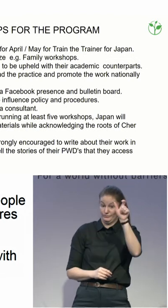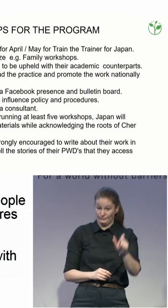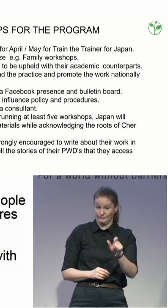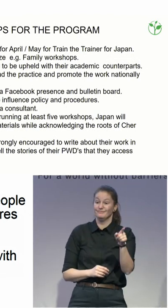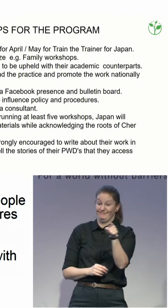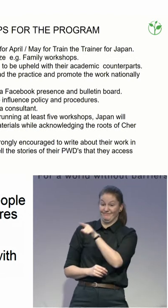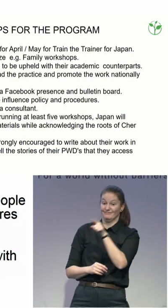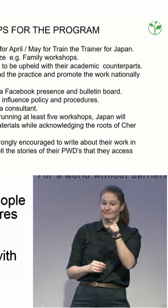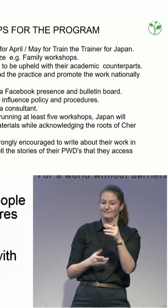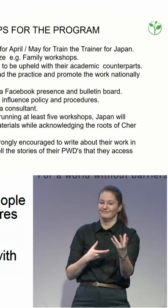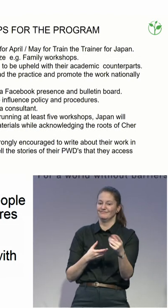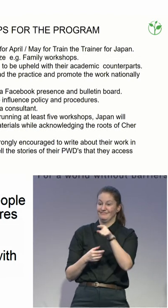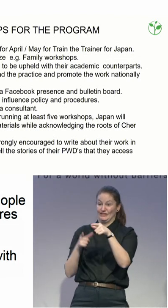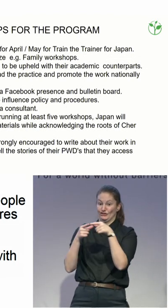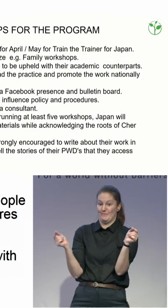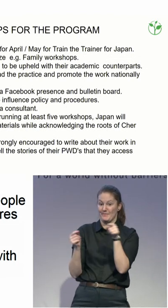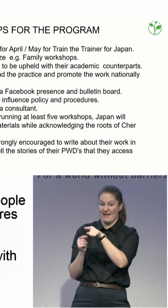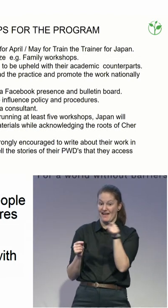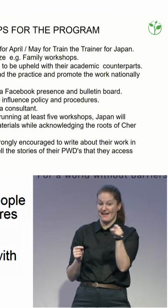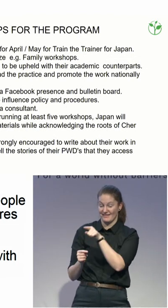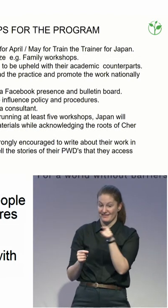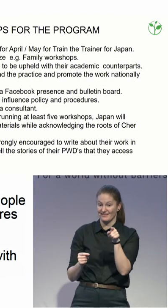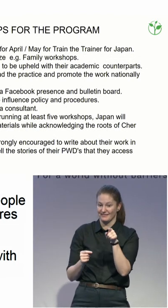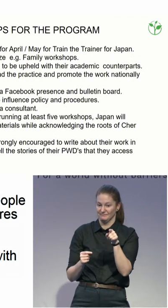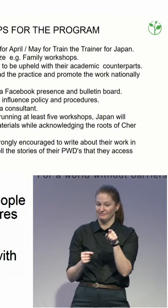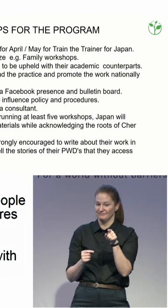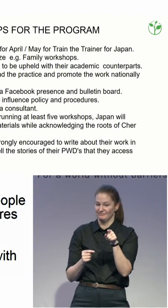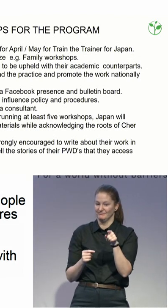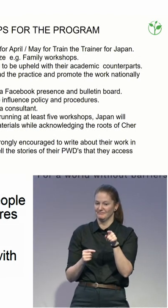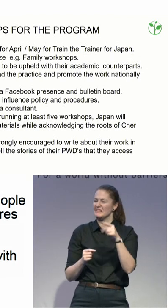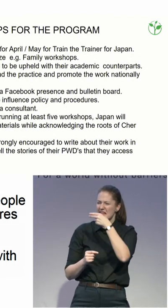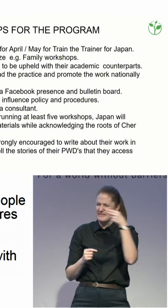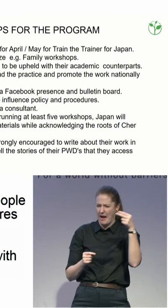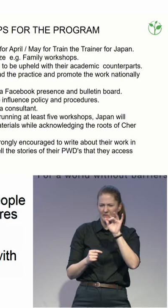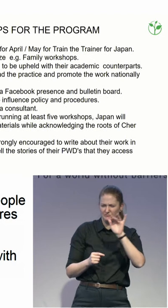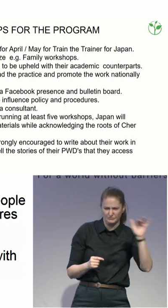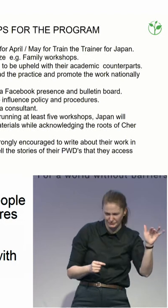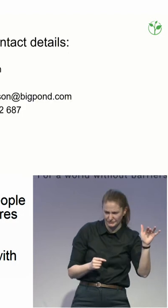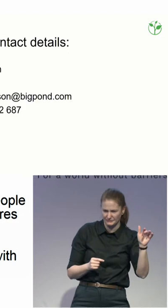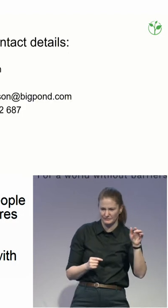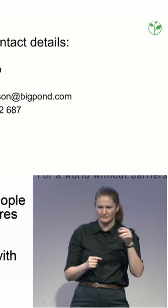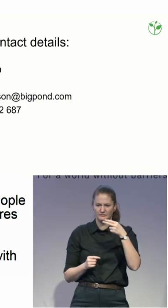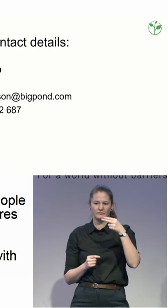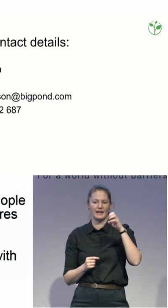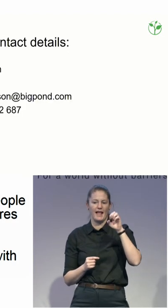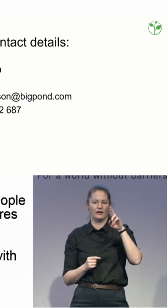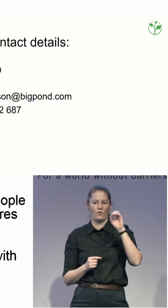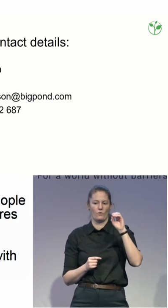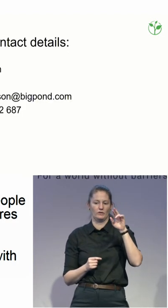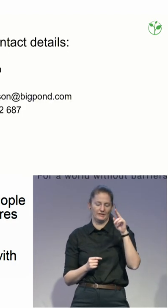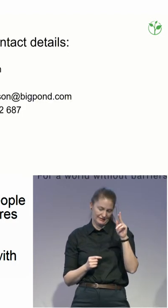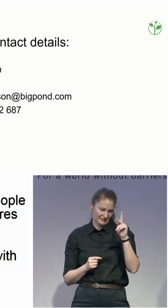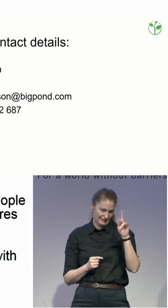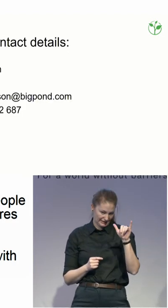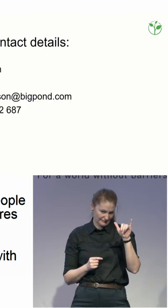them is Hiroko and one of them is Debbie. If you see either Debbie or Hiroko or myself during the course of the three